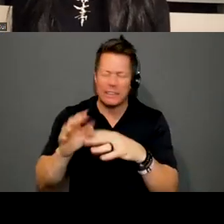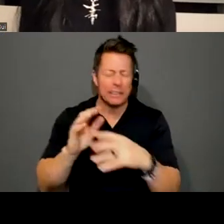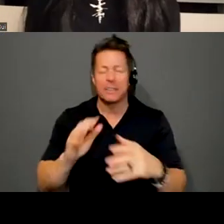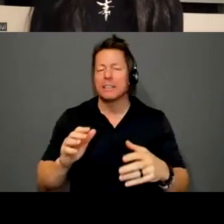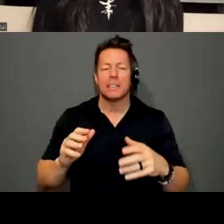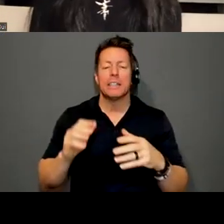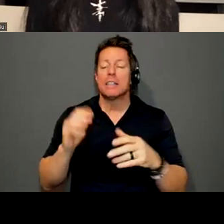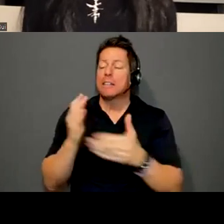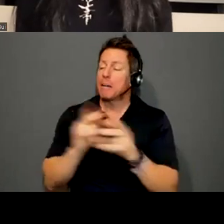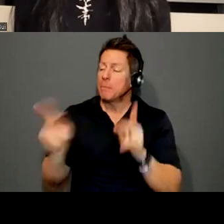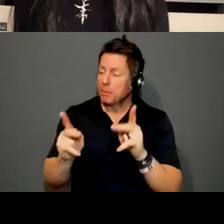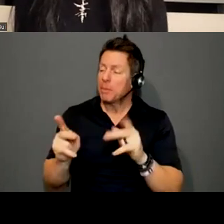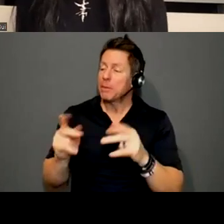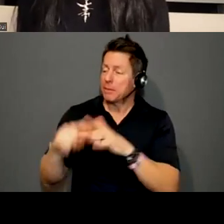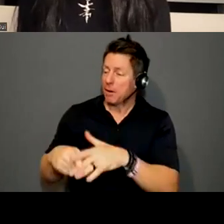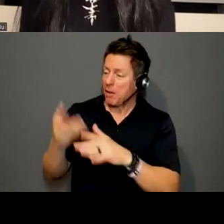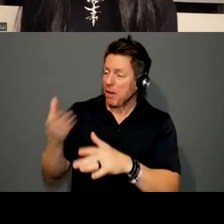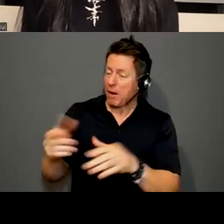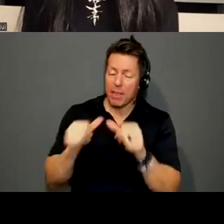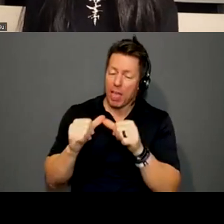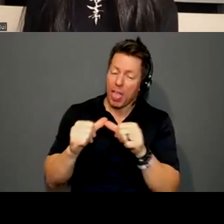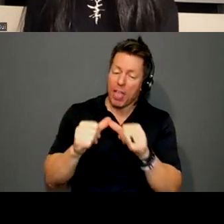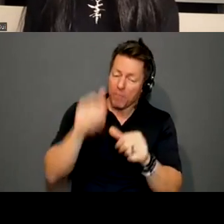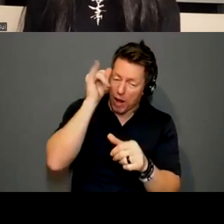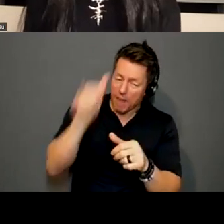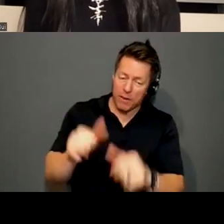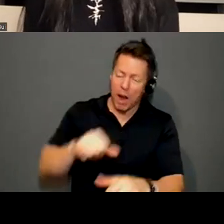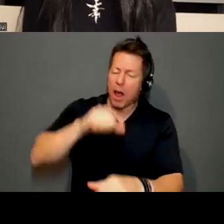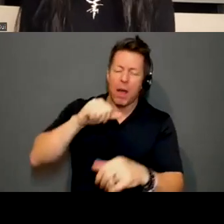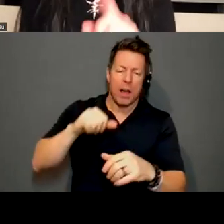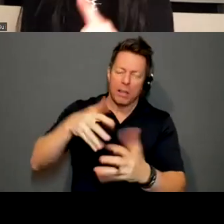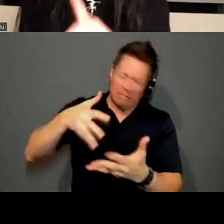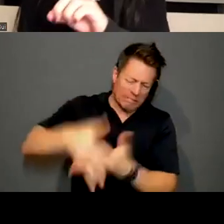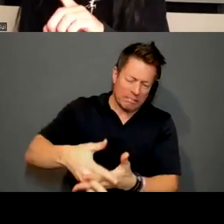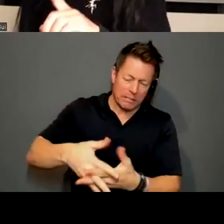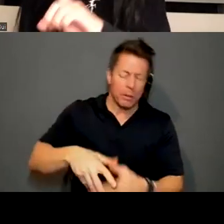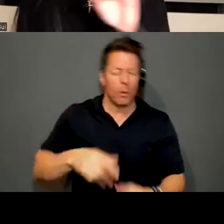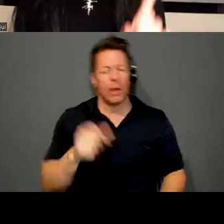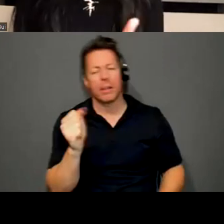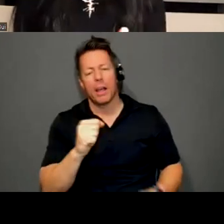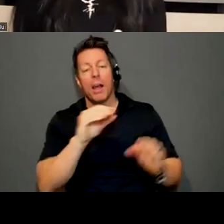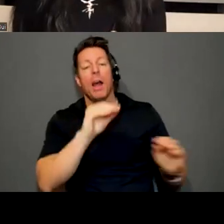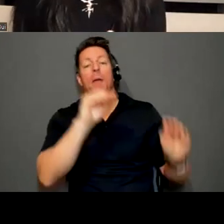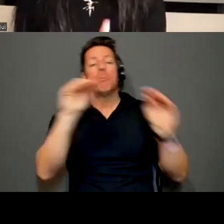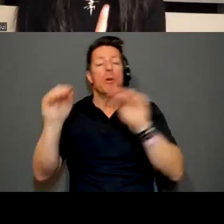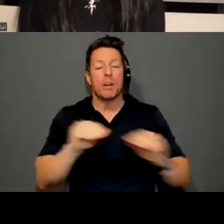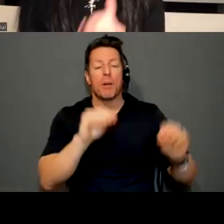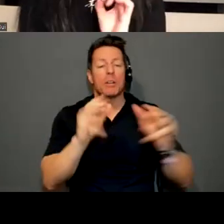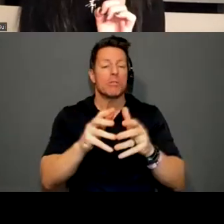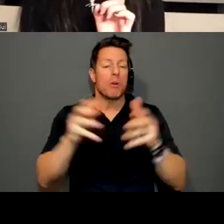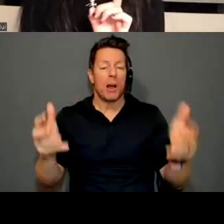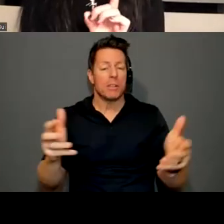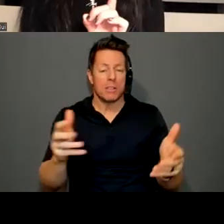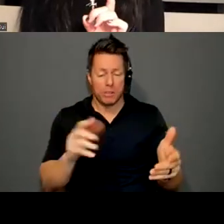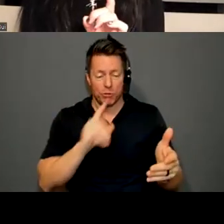there and kind of carry it with them forever, but. Yeah. I think if anything, moving around so much has really